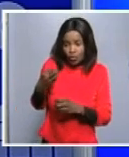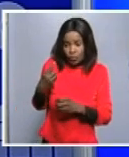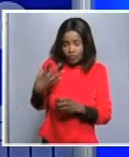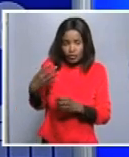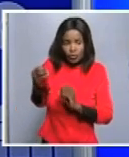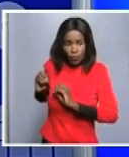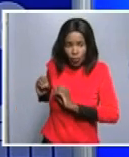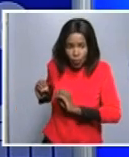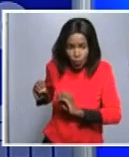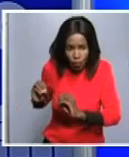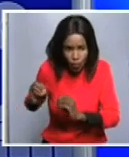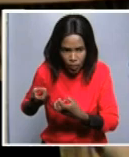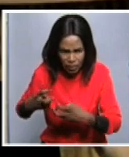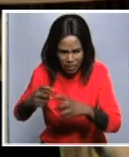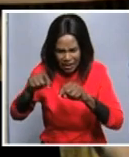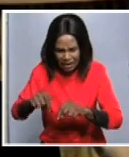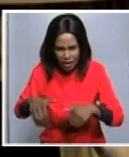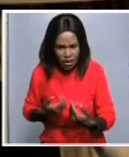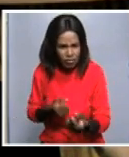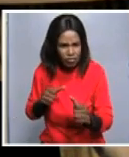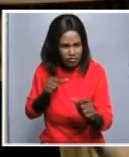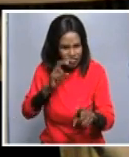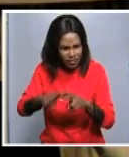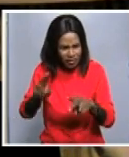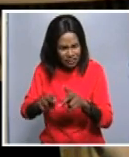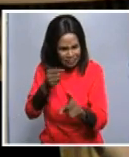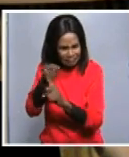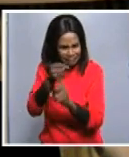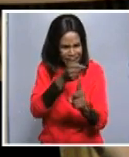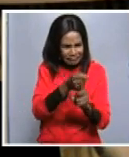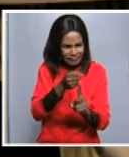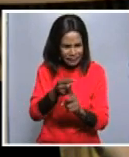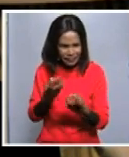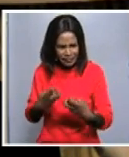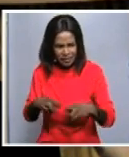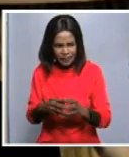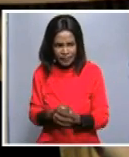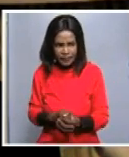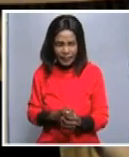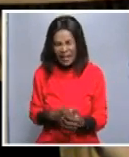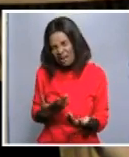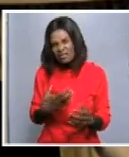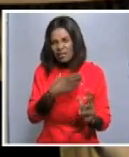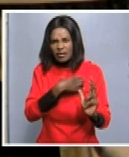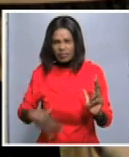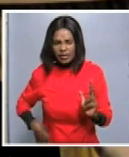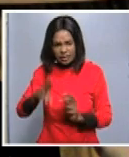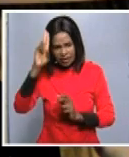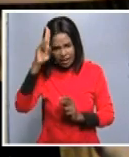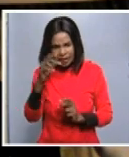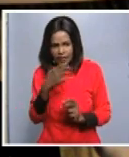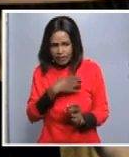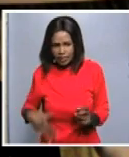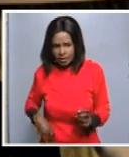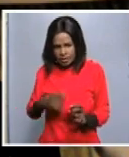that level well our heads of states meet consistently i must say every meeting